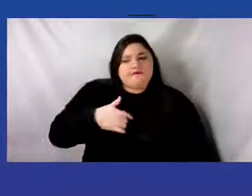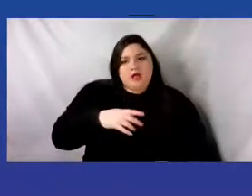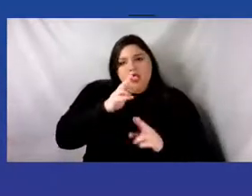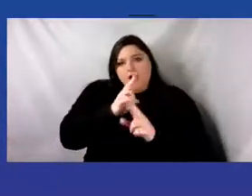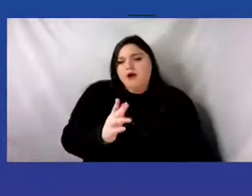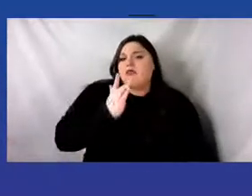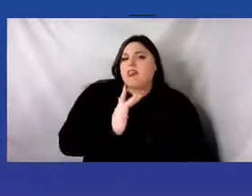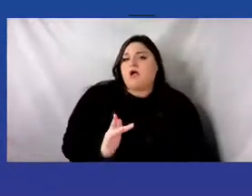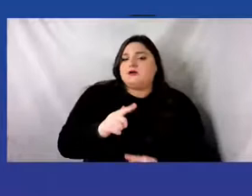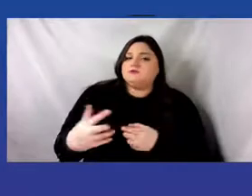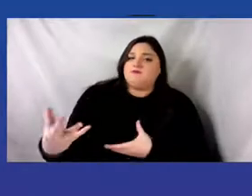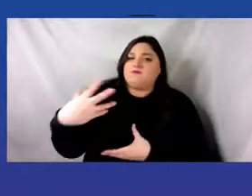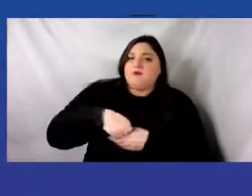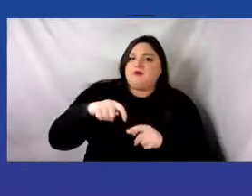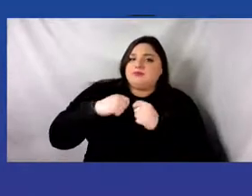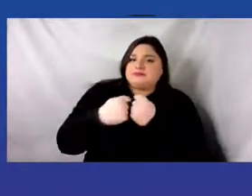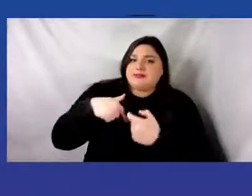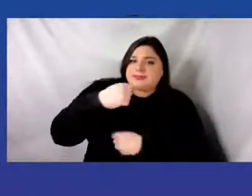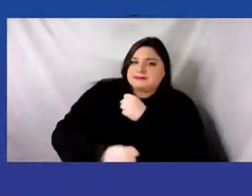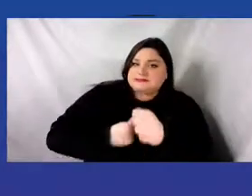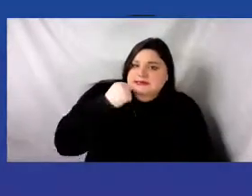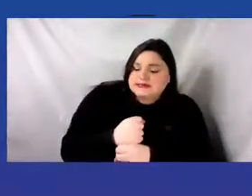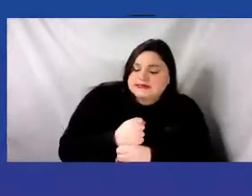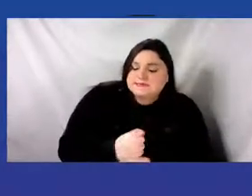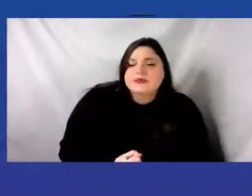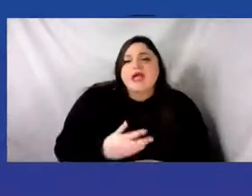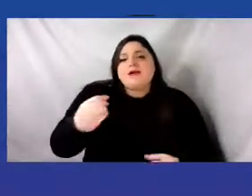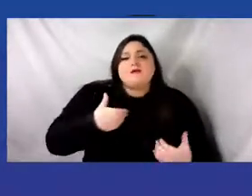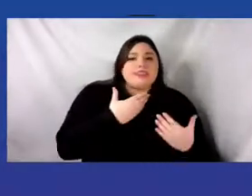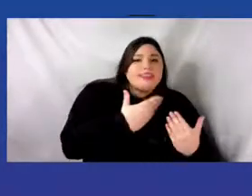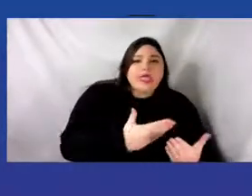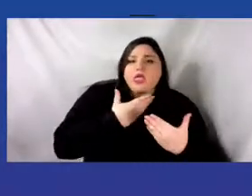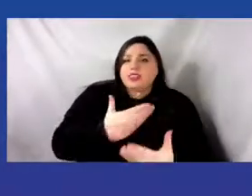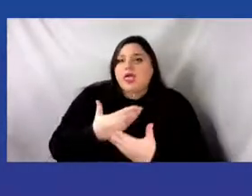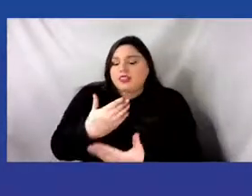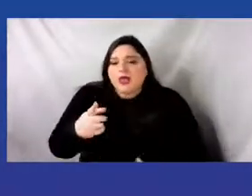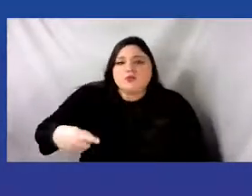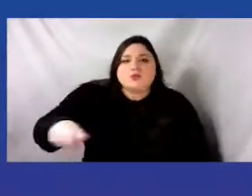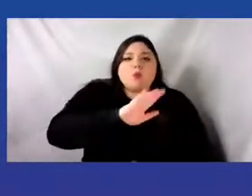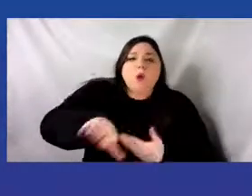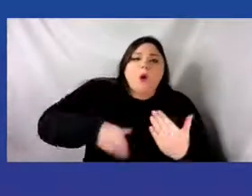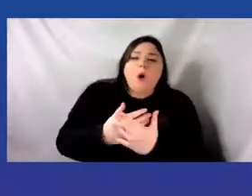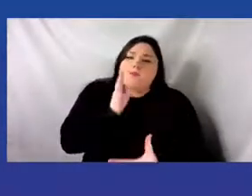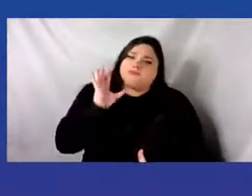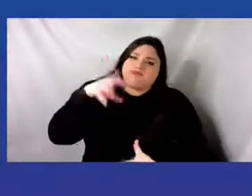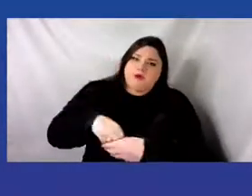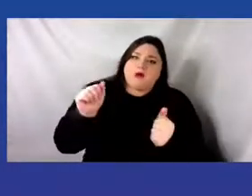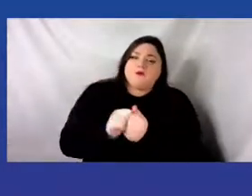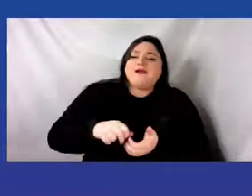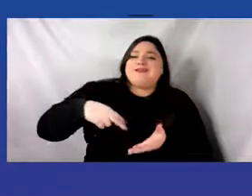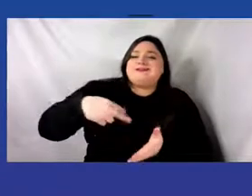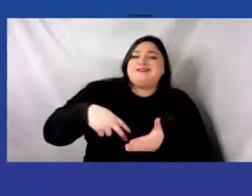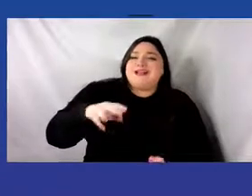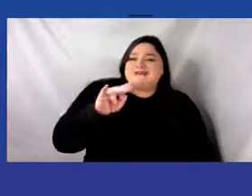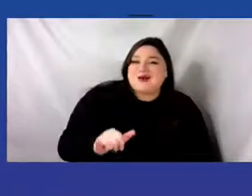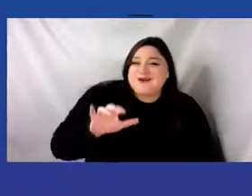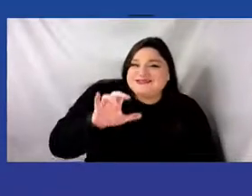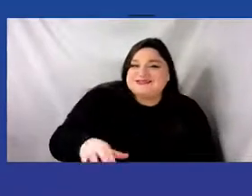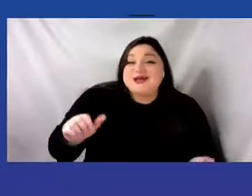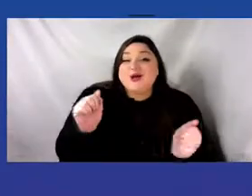this year and my thanks go to everyone affiliated with Dance NYC with my co-curator with X